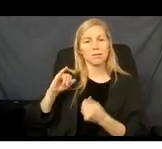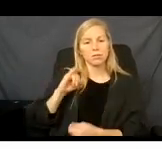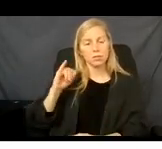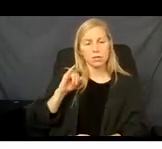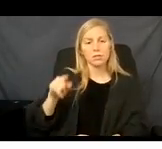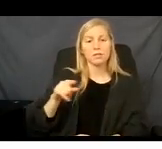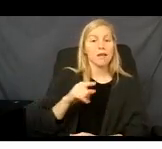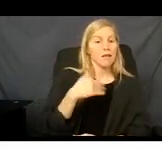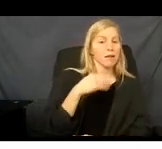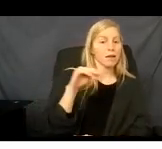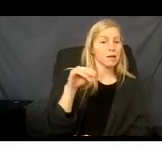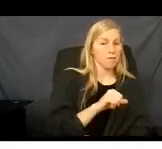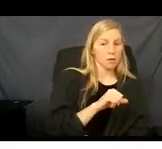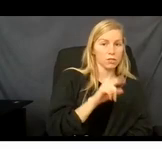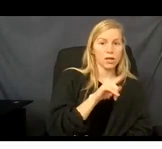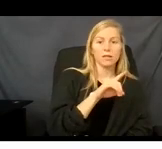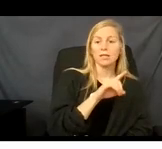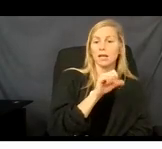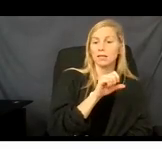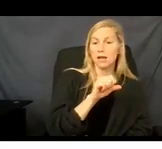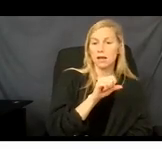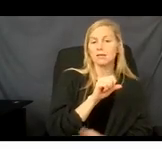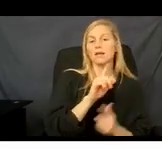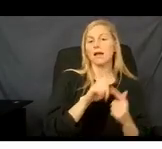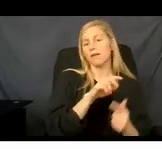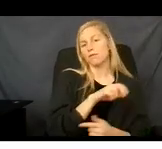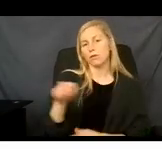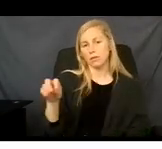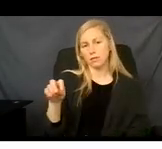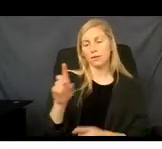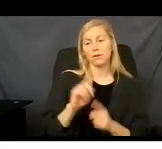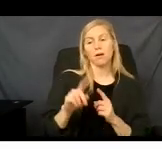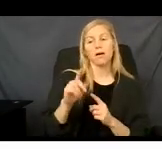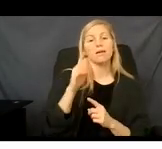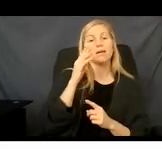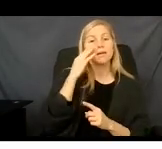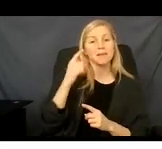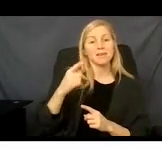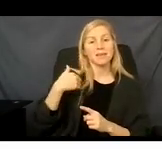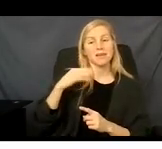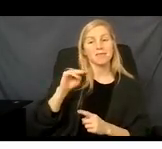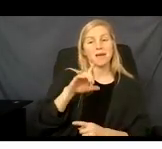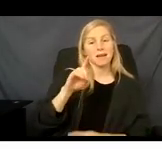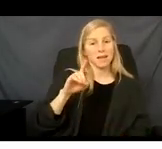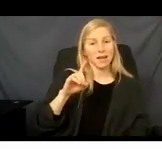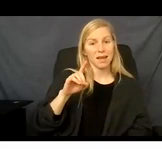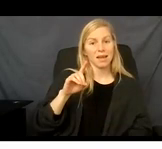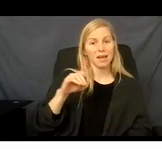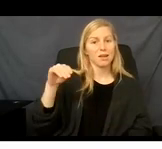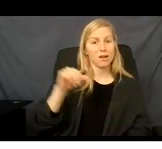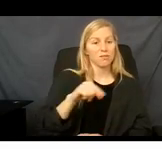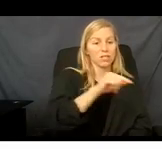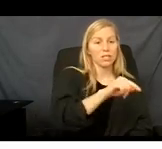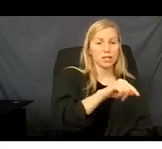before they are being transferred. And because they have Medicaid coverage with the LDSS when they are transferred,